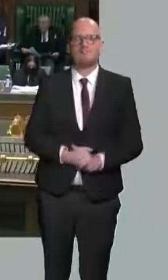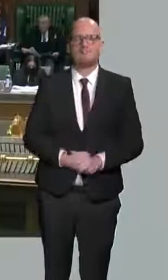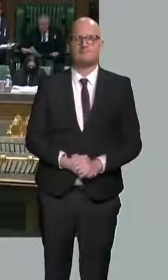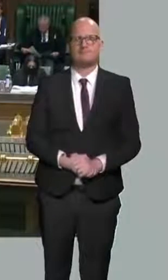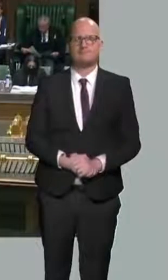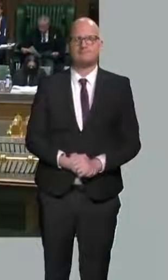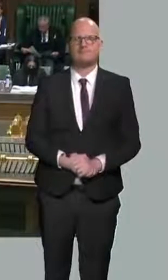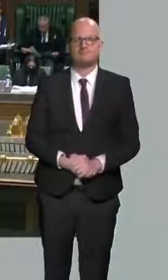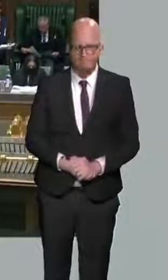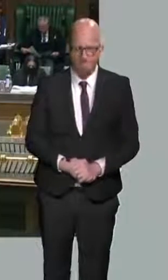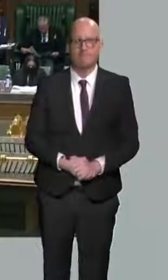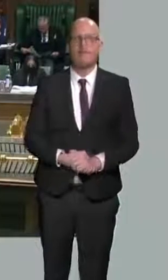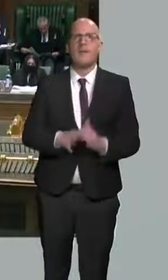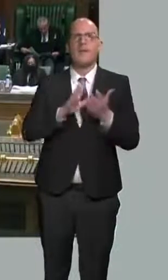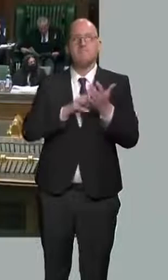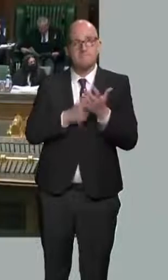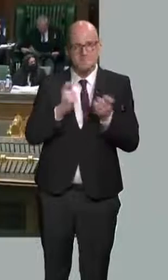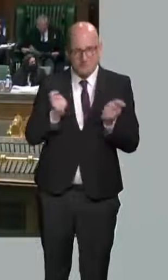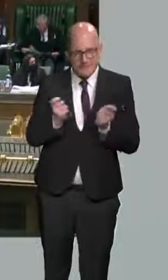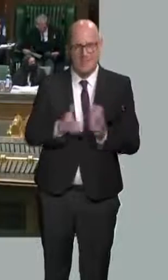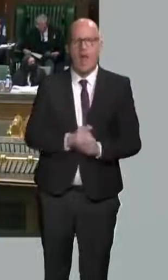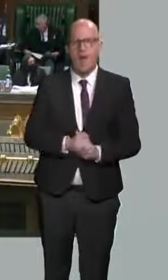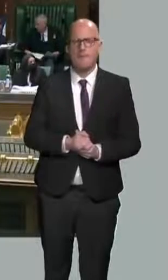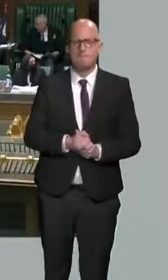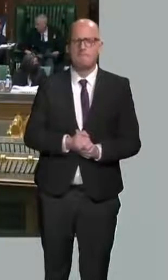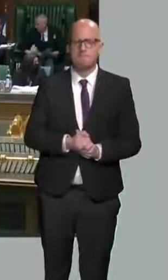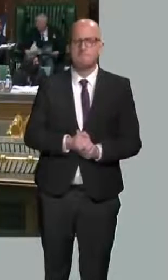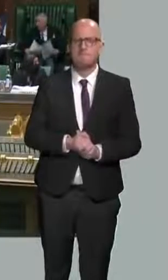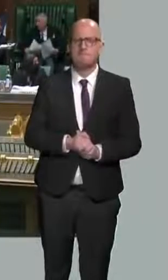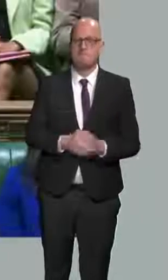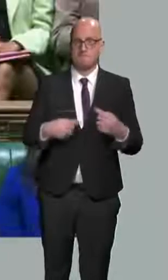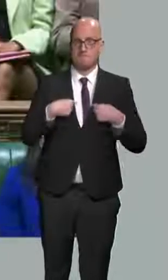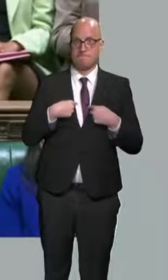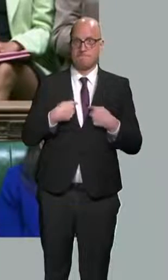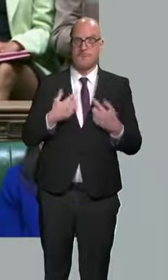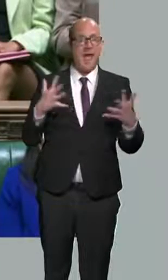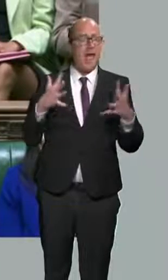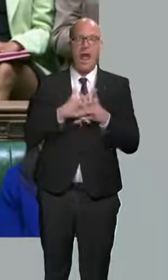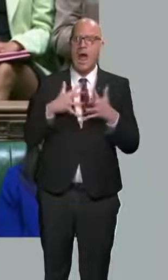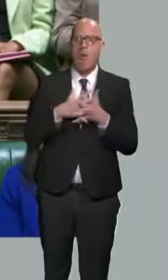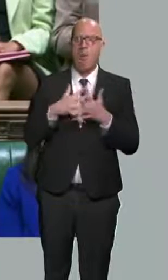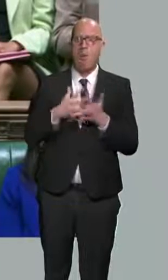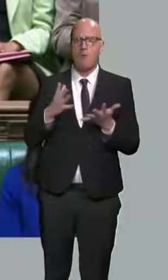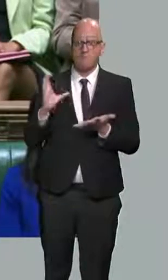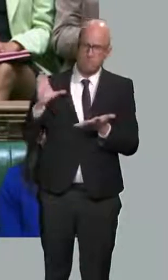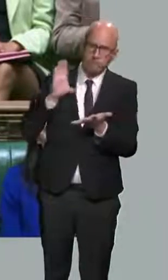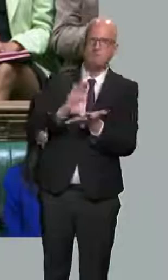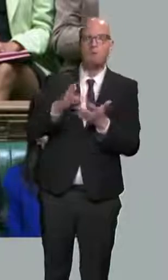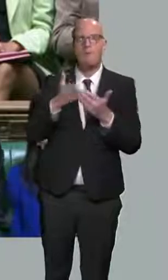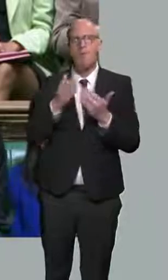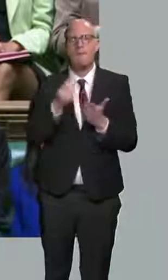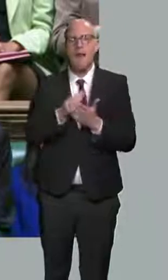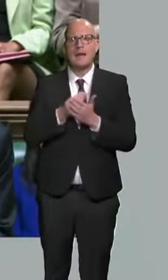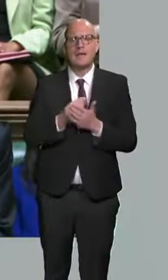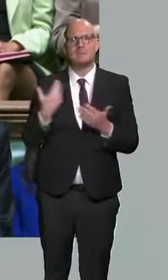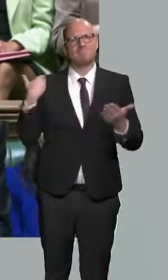Mr Speaker, we can only afford to provide this extra support because of